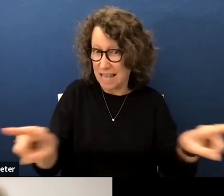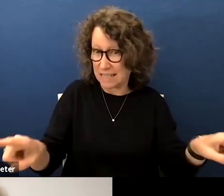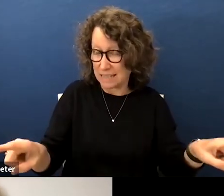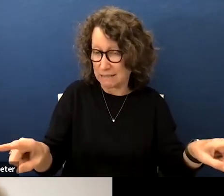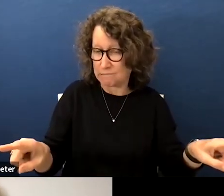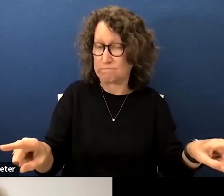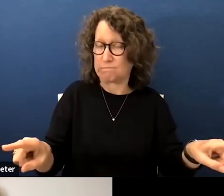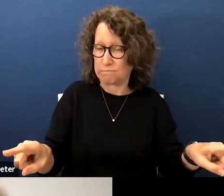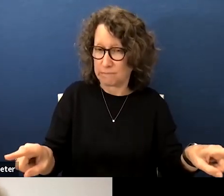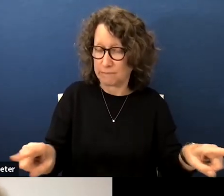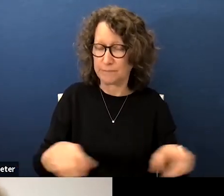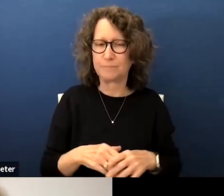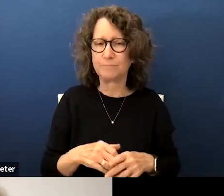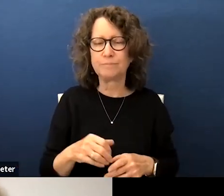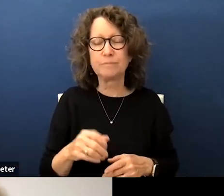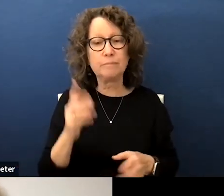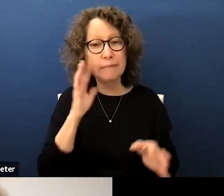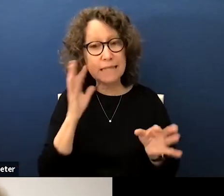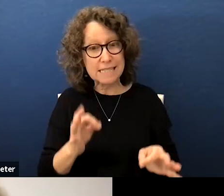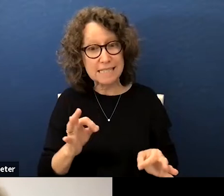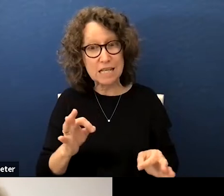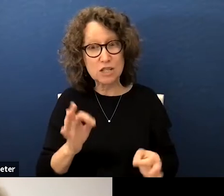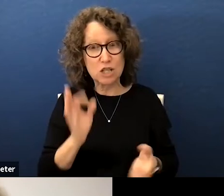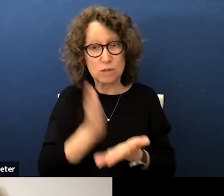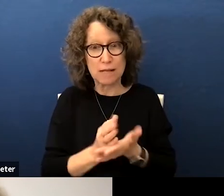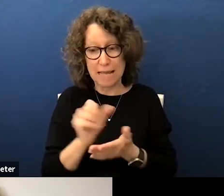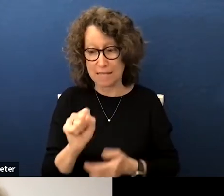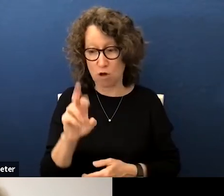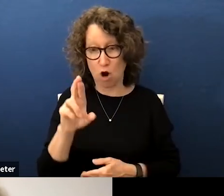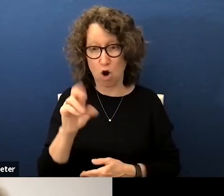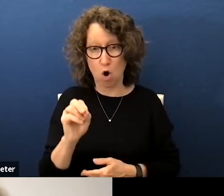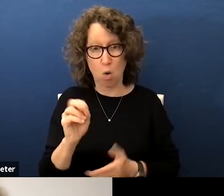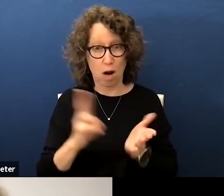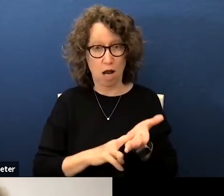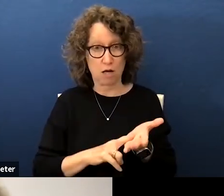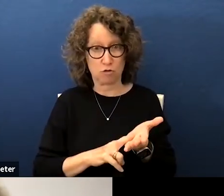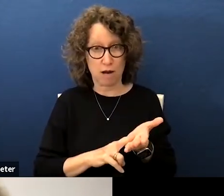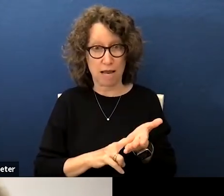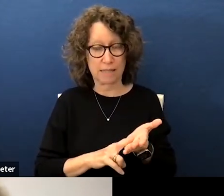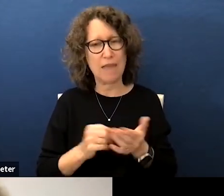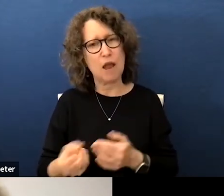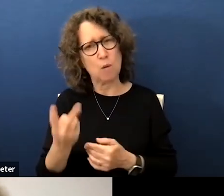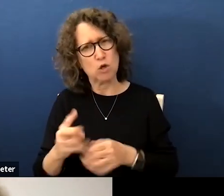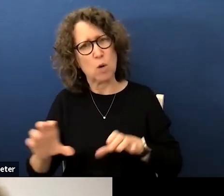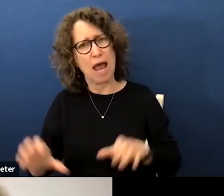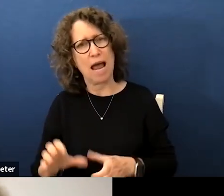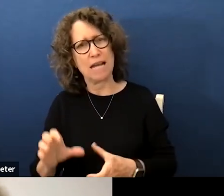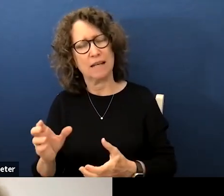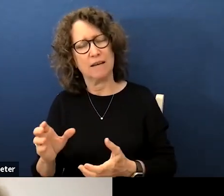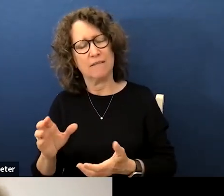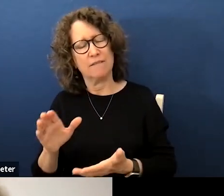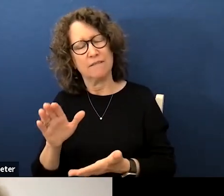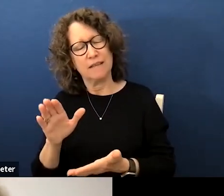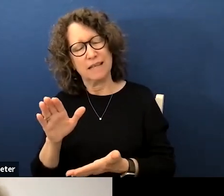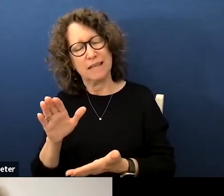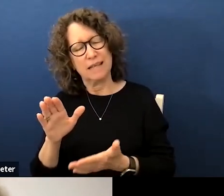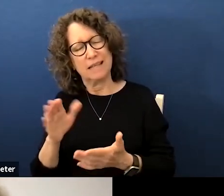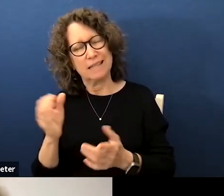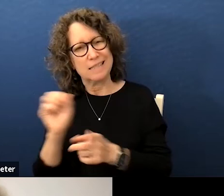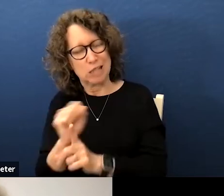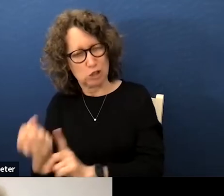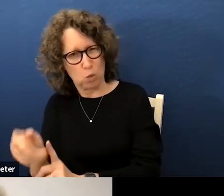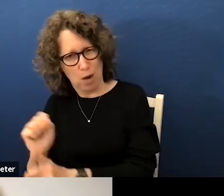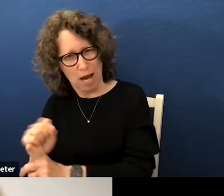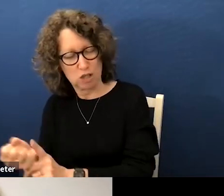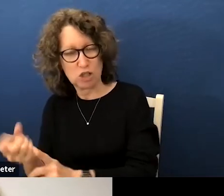when the decision to terminate the sro contract was made there were at least two active cases on san marcus's campus alone involving